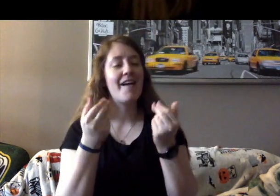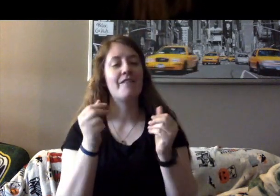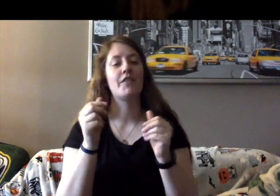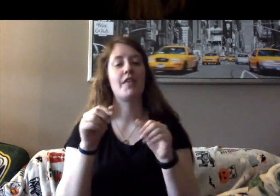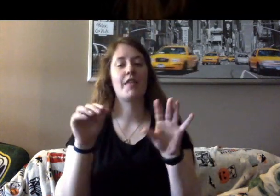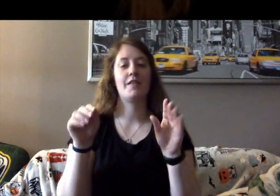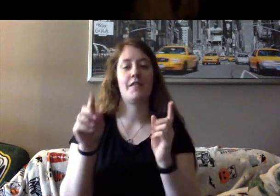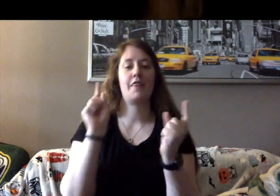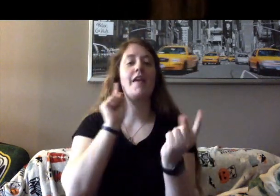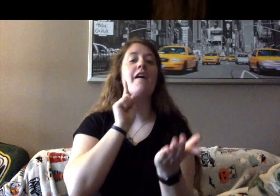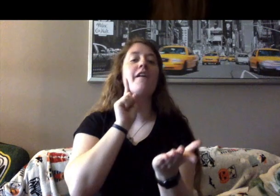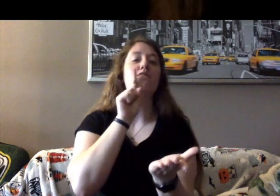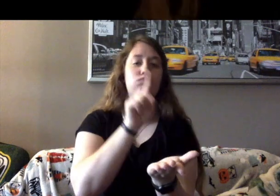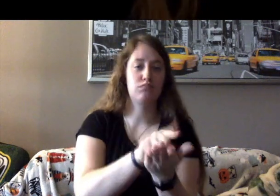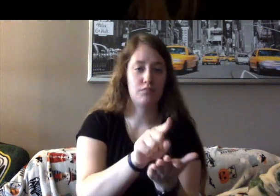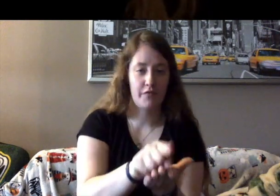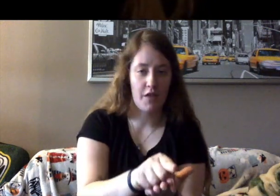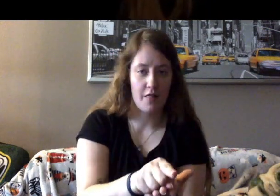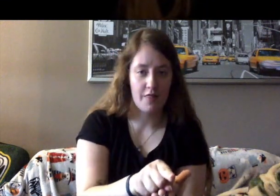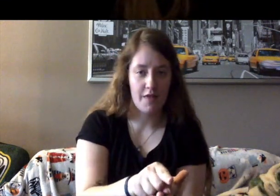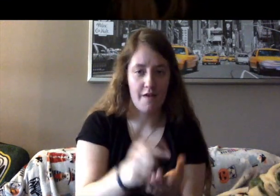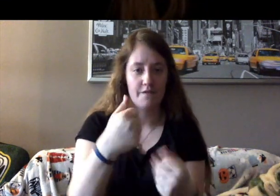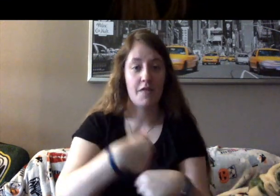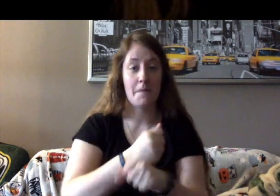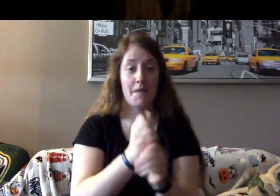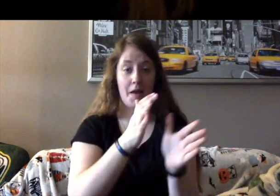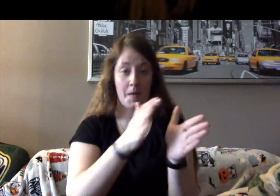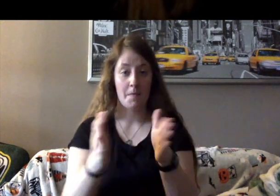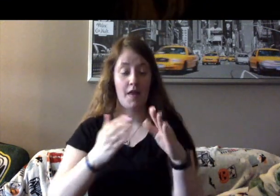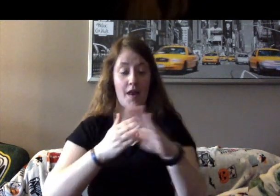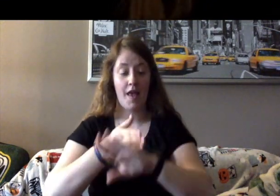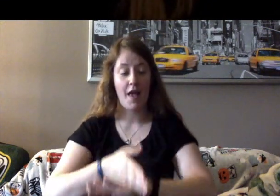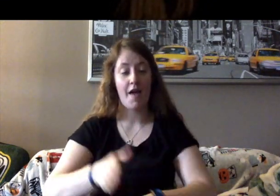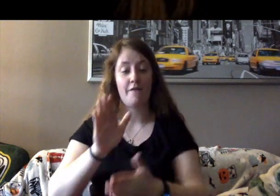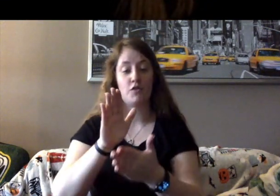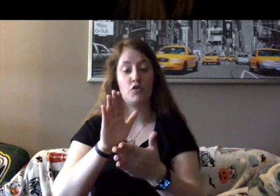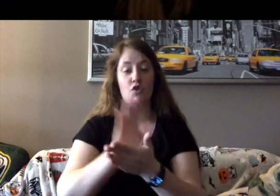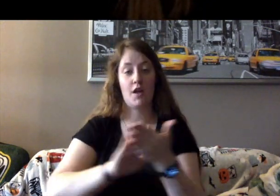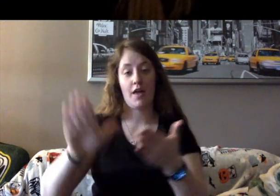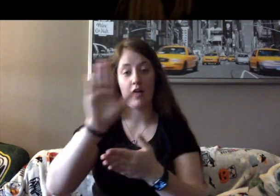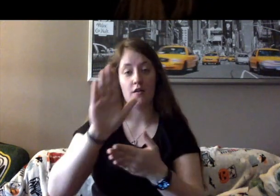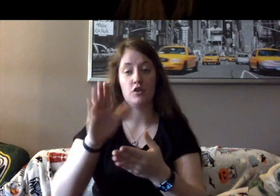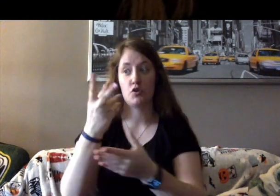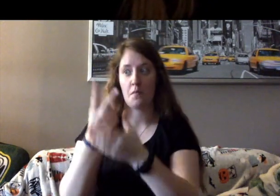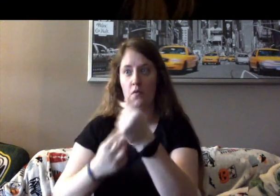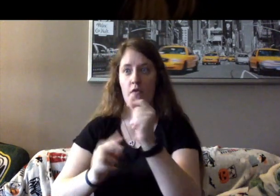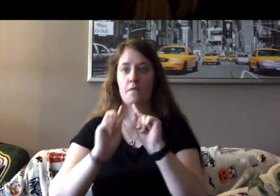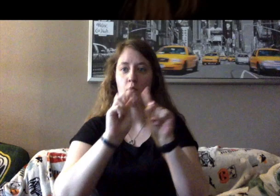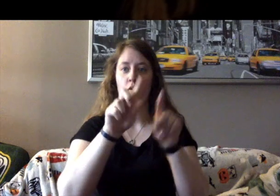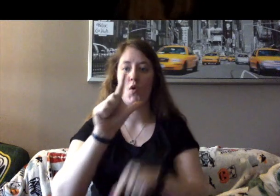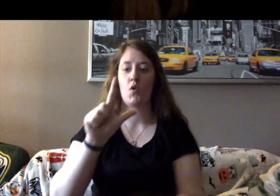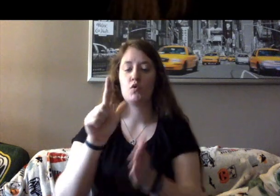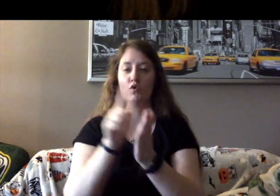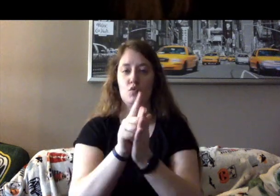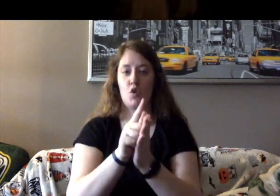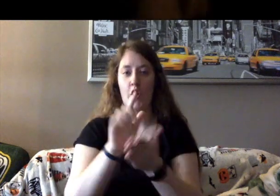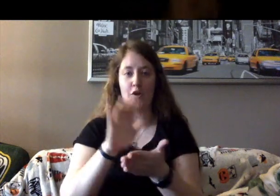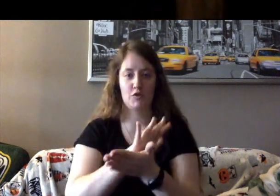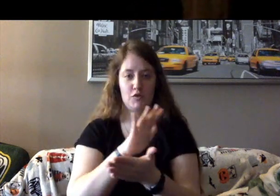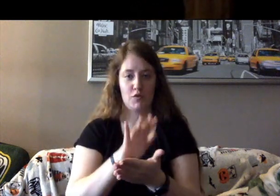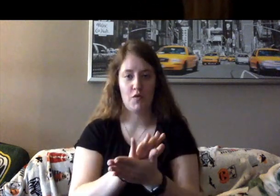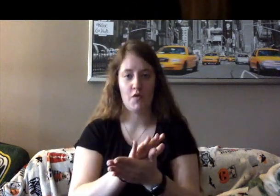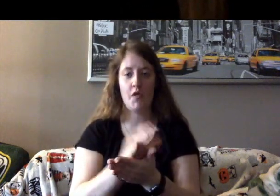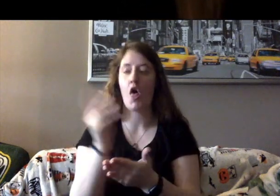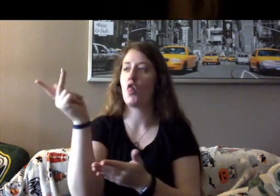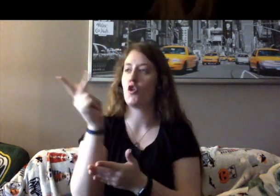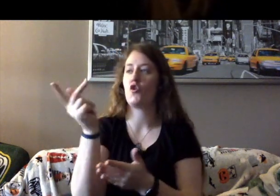After college, they would both go to law school. Lawyers, Ruth had learned, could fight unfairness and